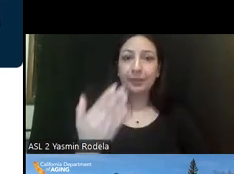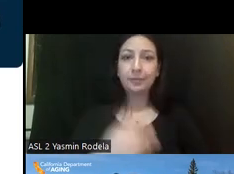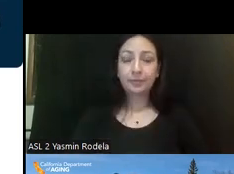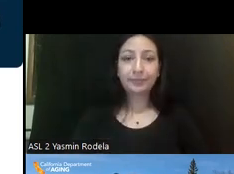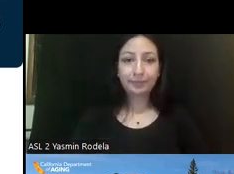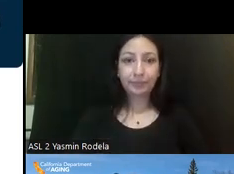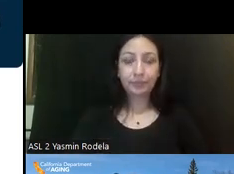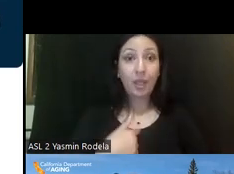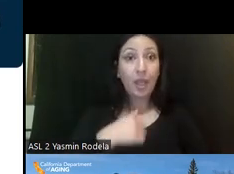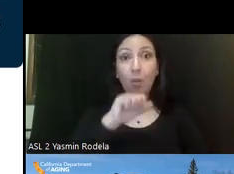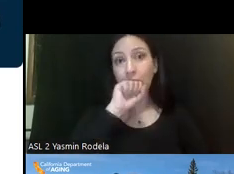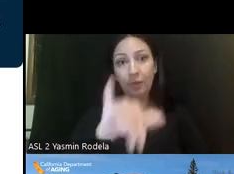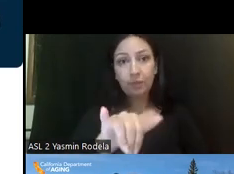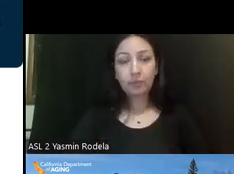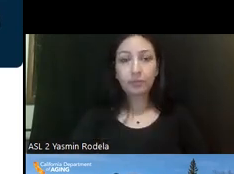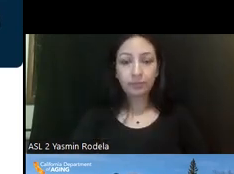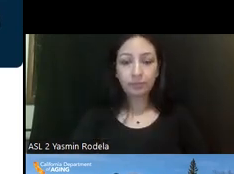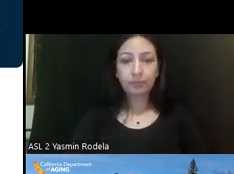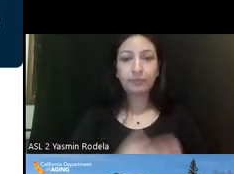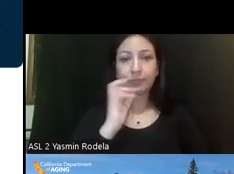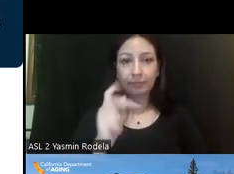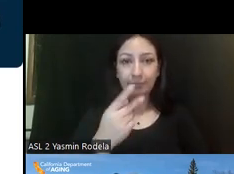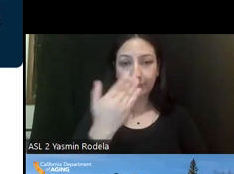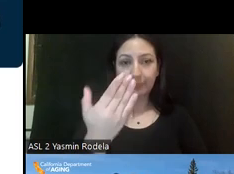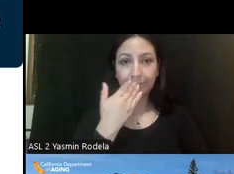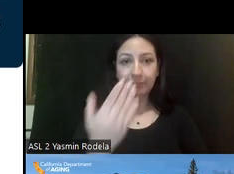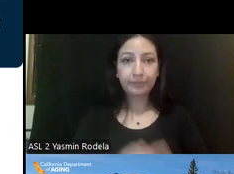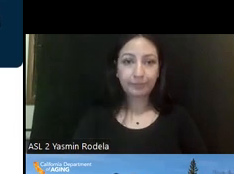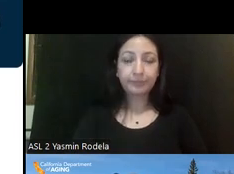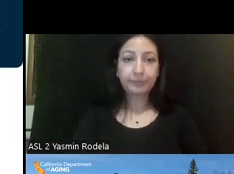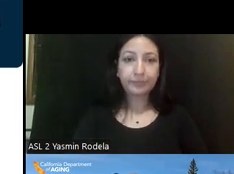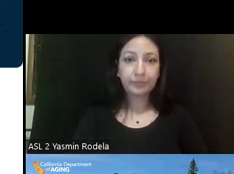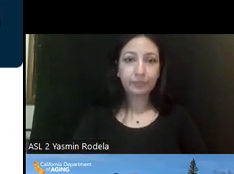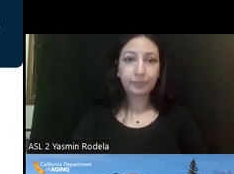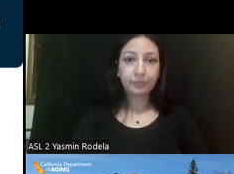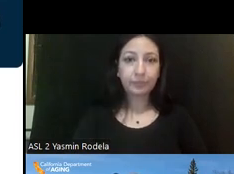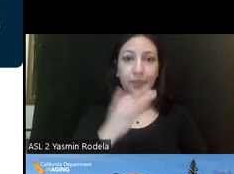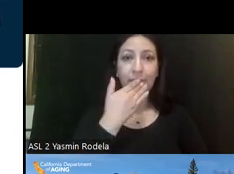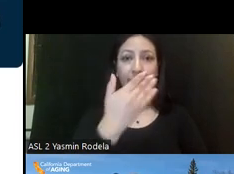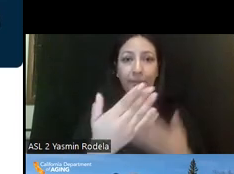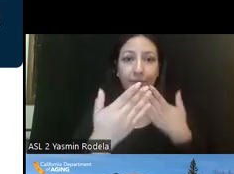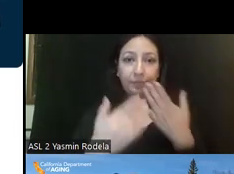I would love, I would love that. Okay. Thank you guys. Thank you.